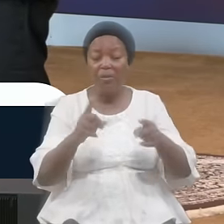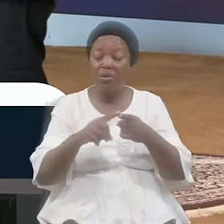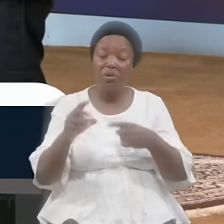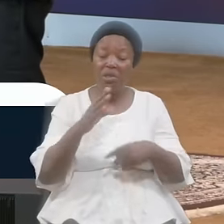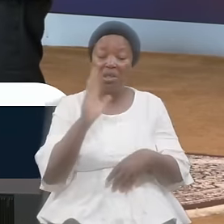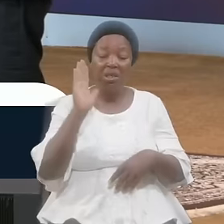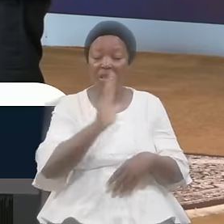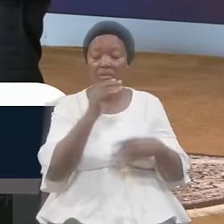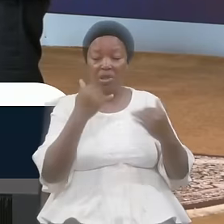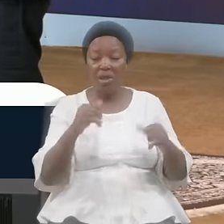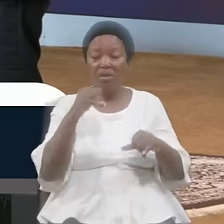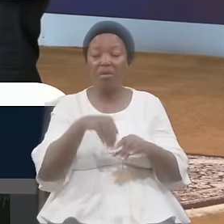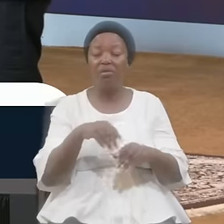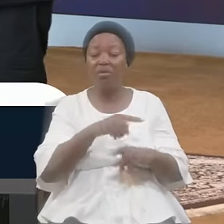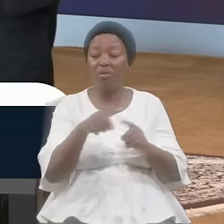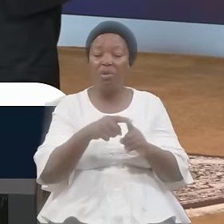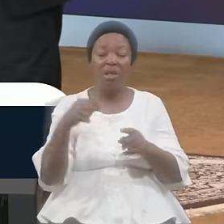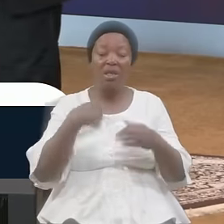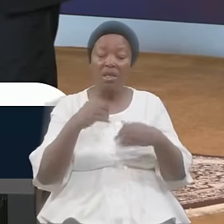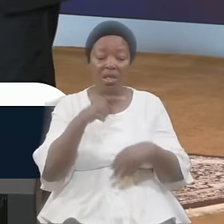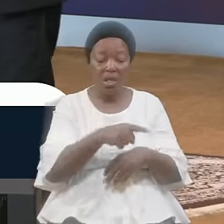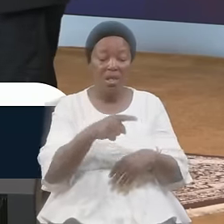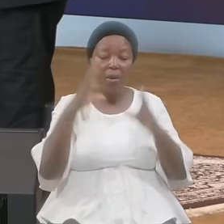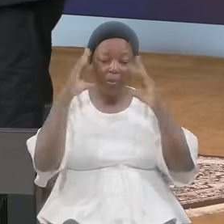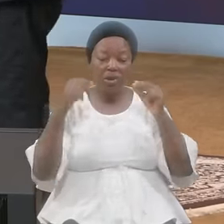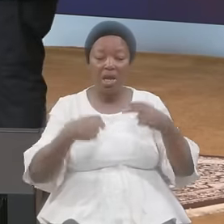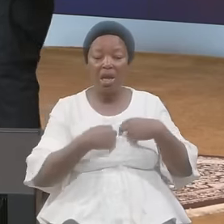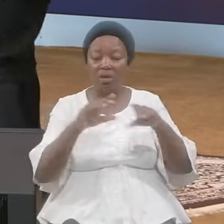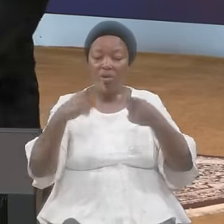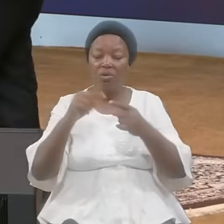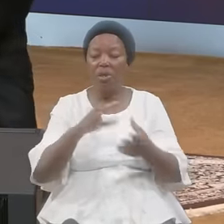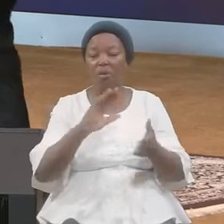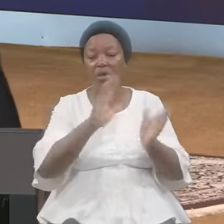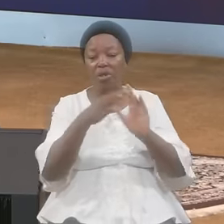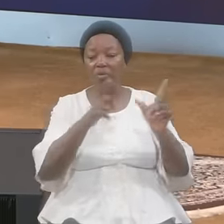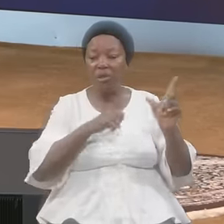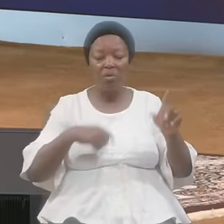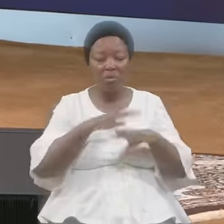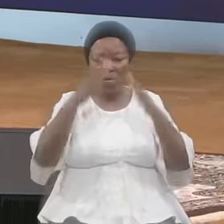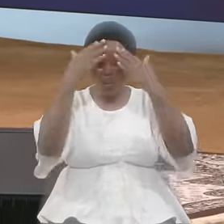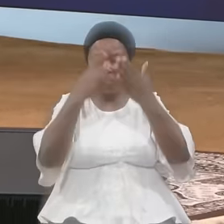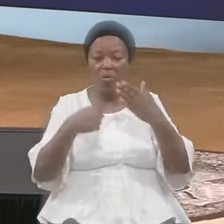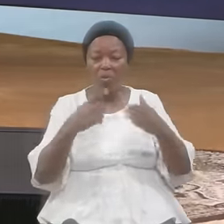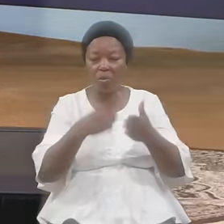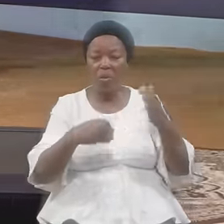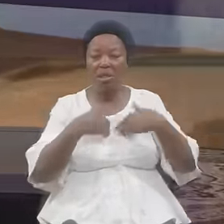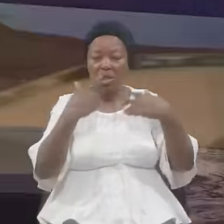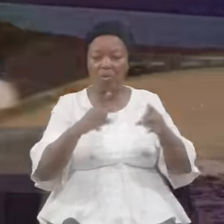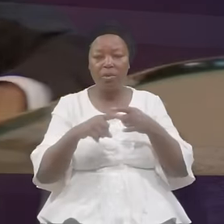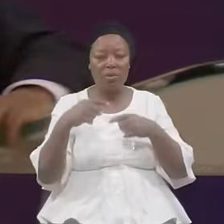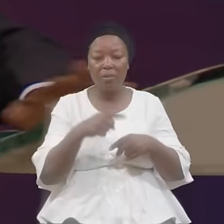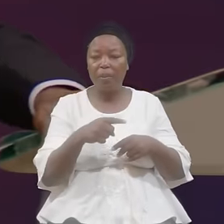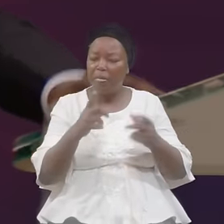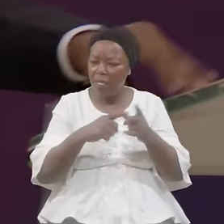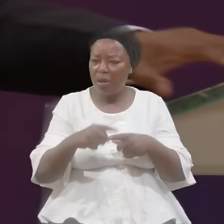Presence Of God We Know Not What Has Become Of Him And So God Told Moses